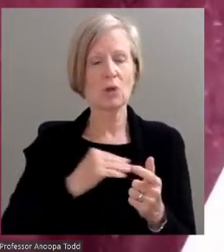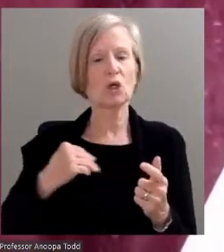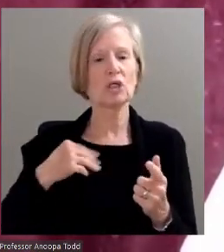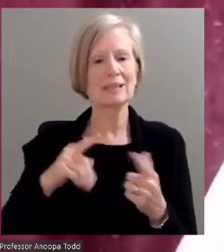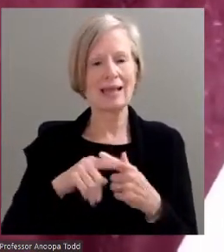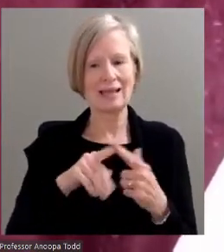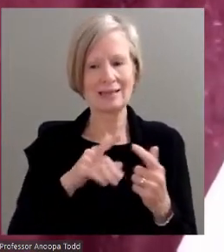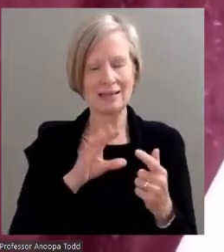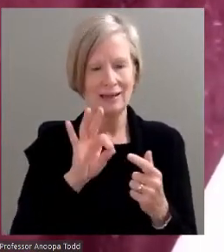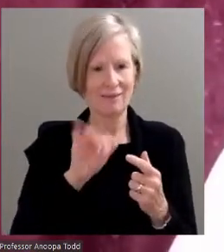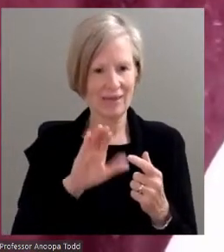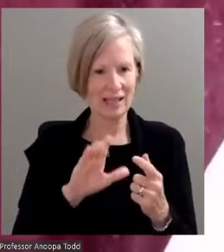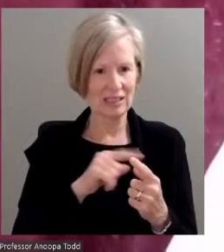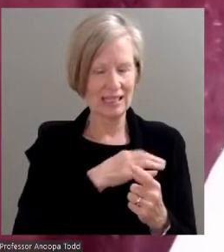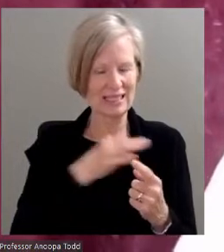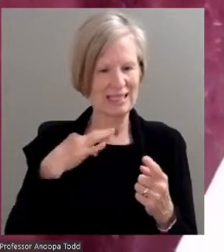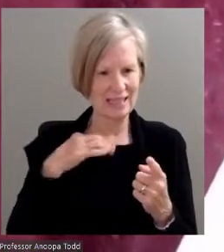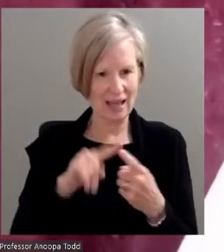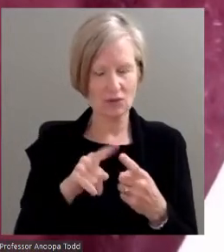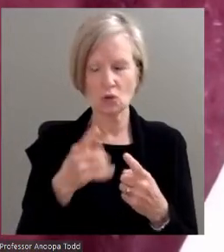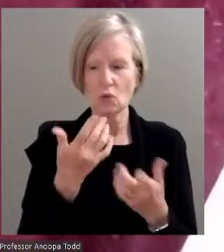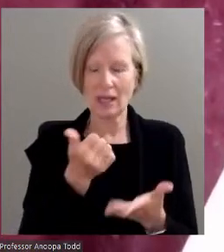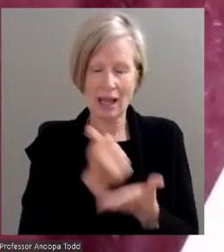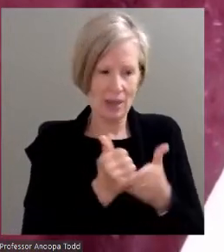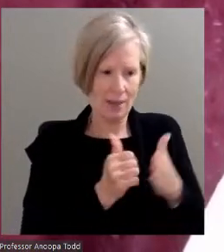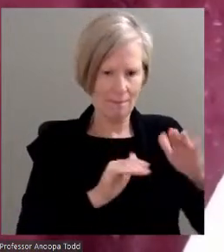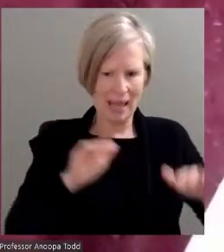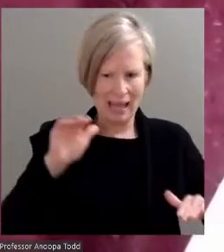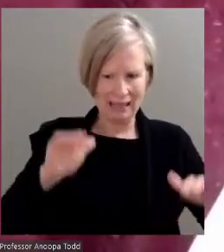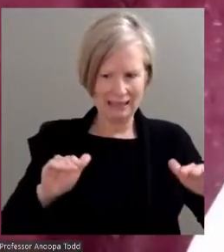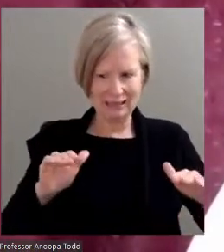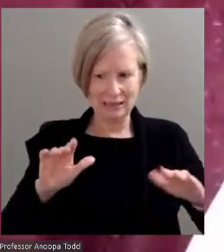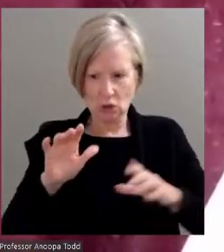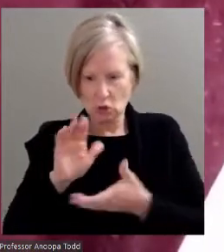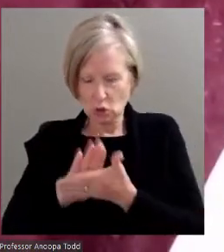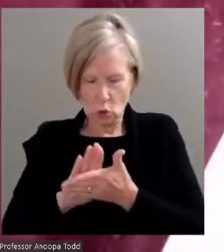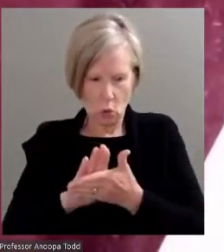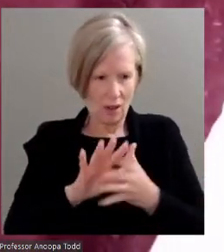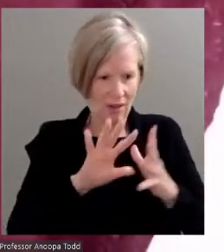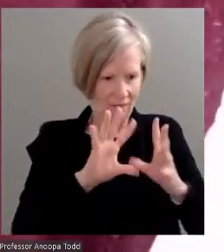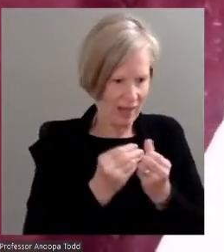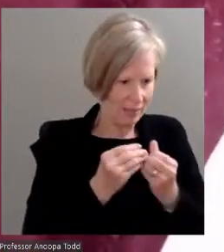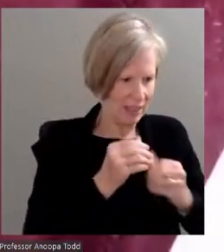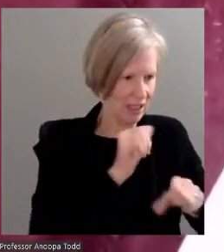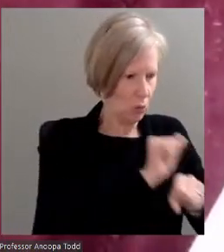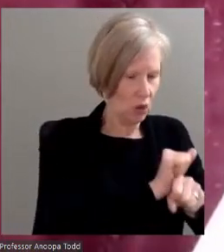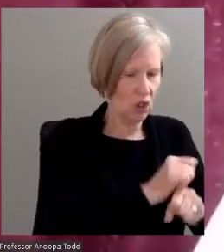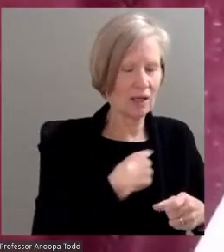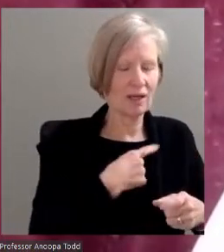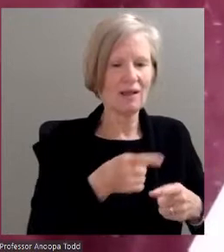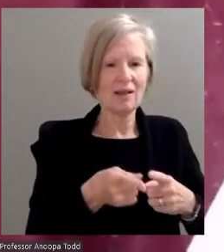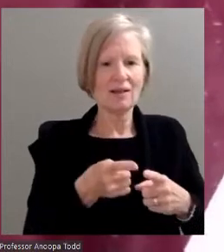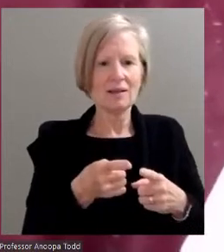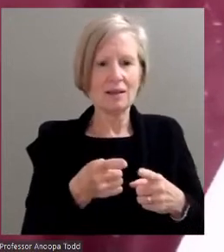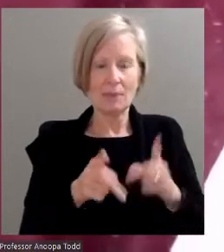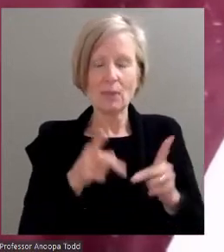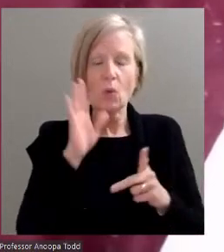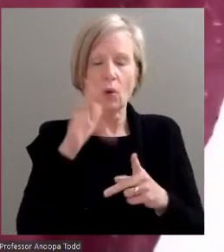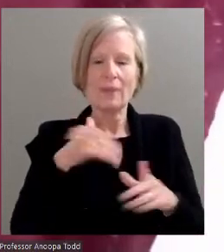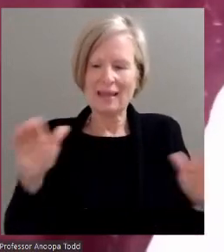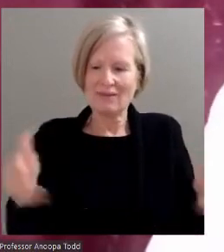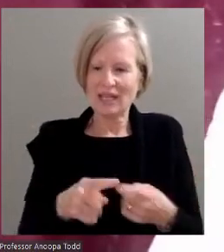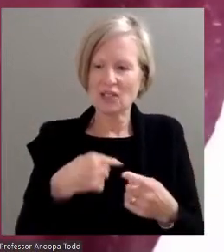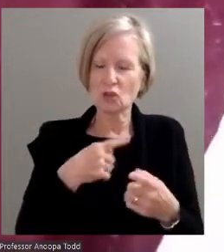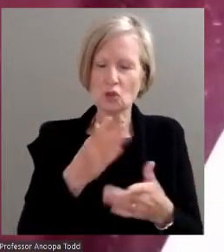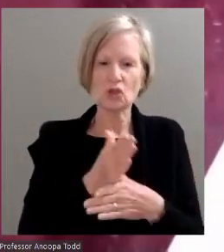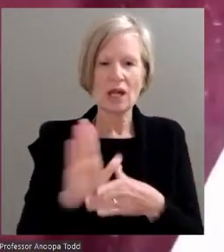topics to help them balance their family, school, and work and how they